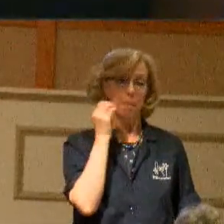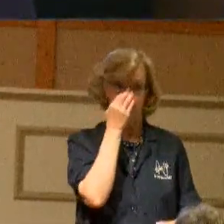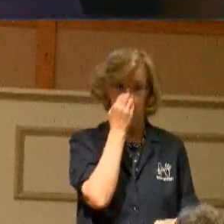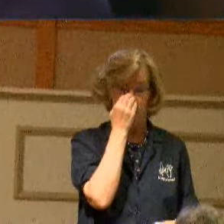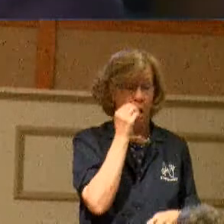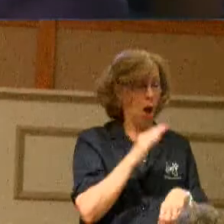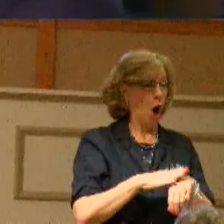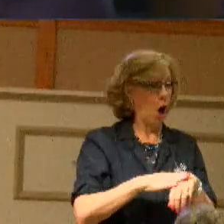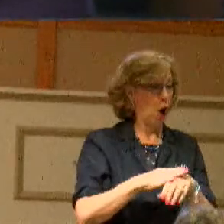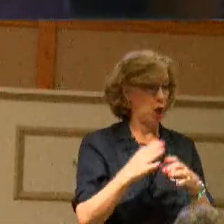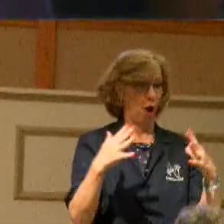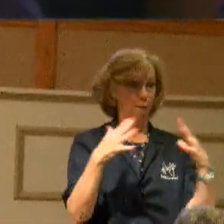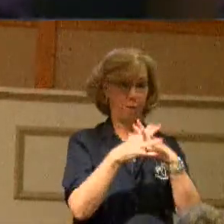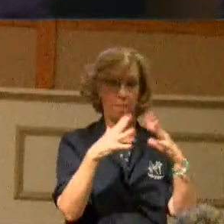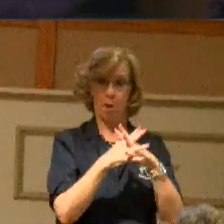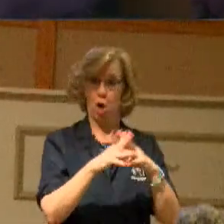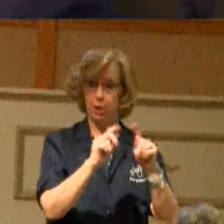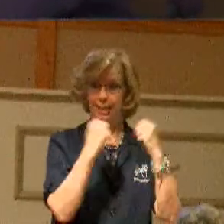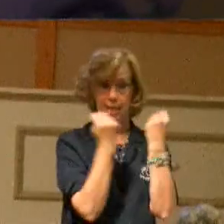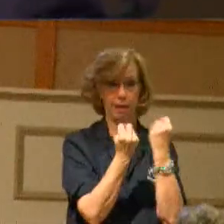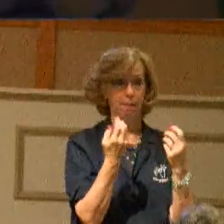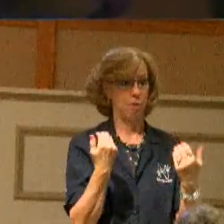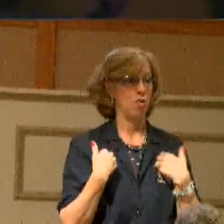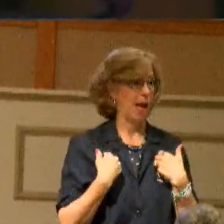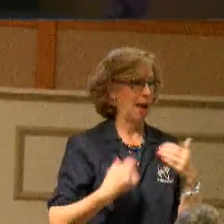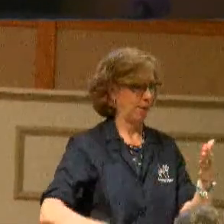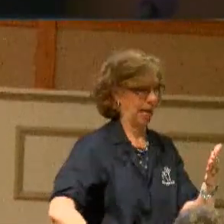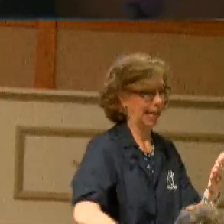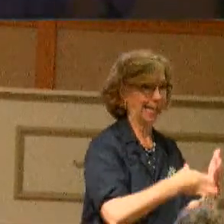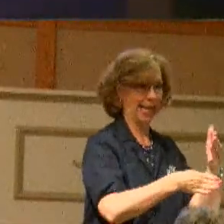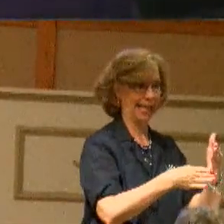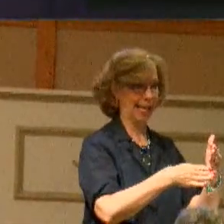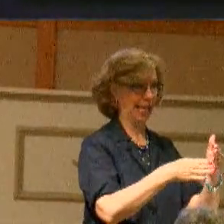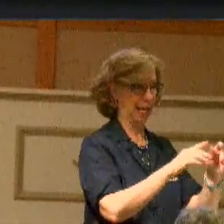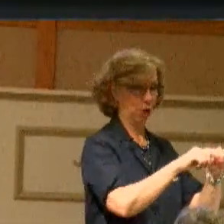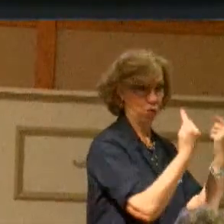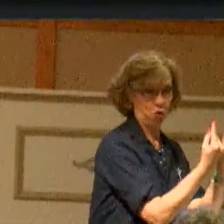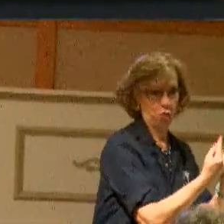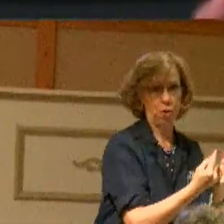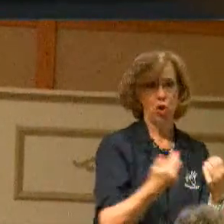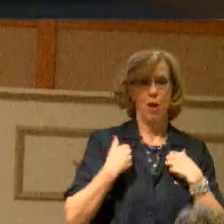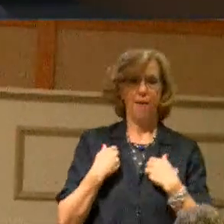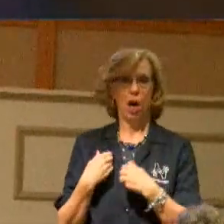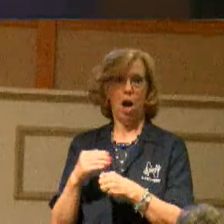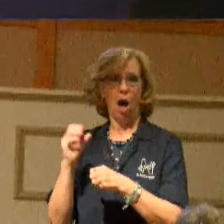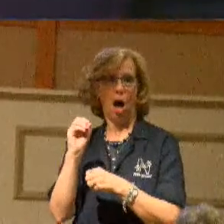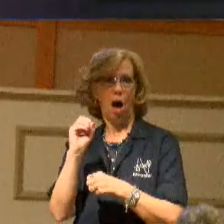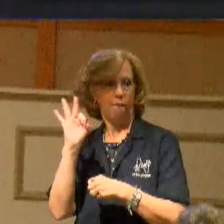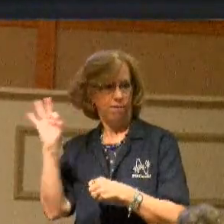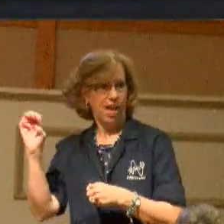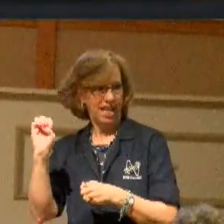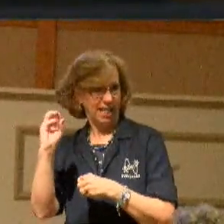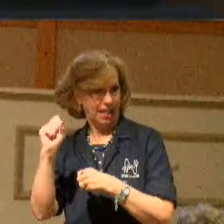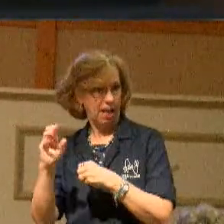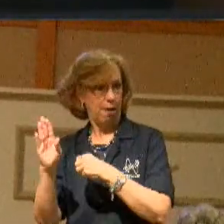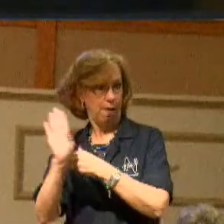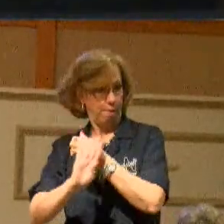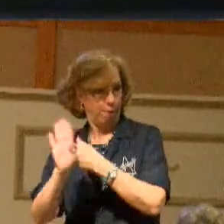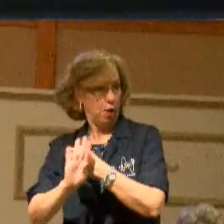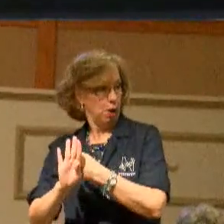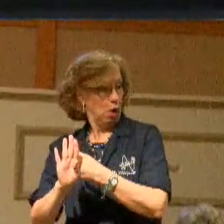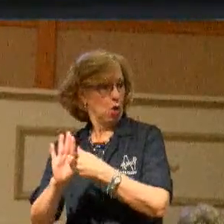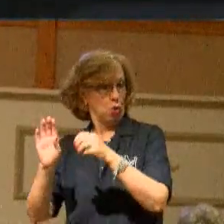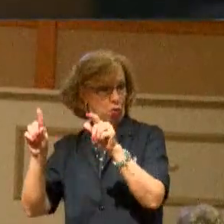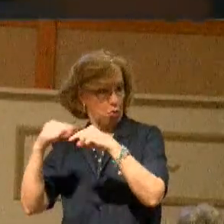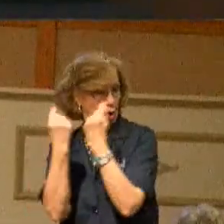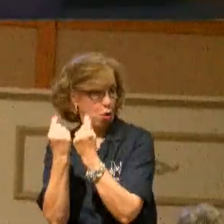got a kicking team, you got an offensive team, you got a defensive team. You